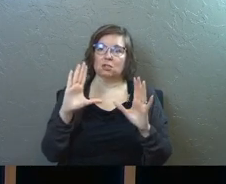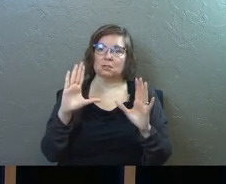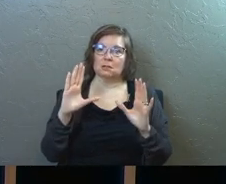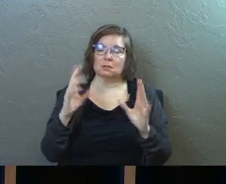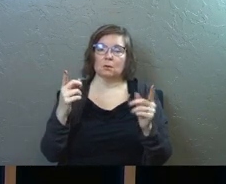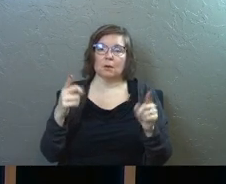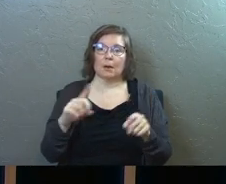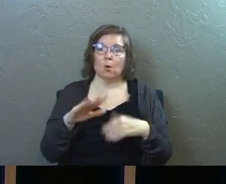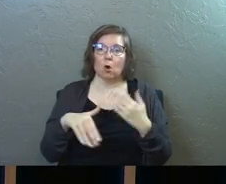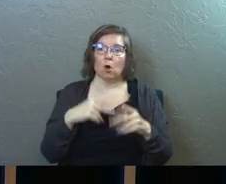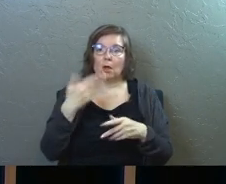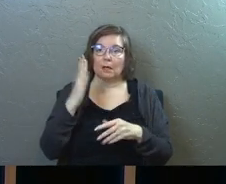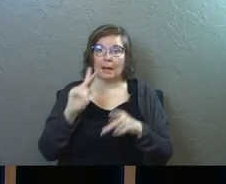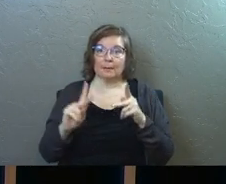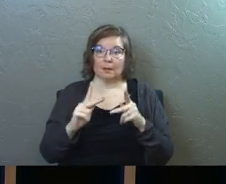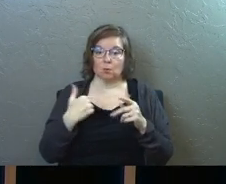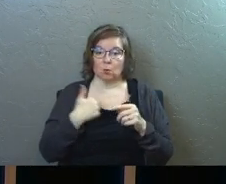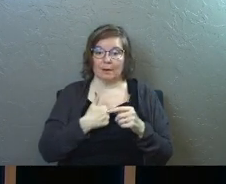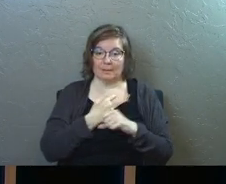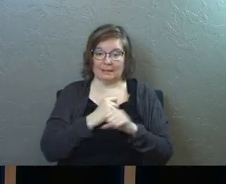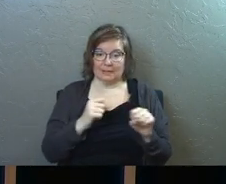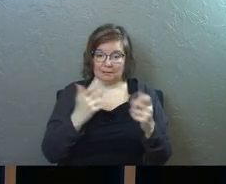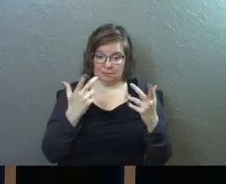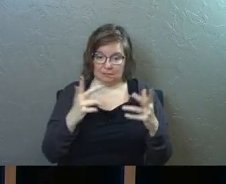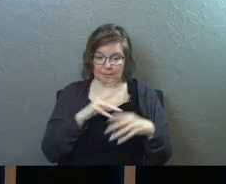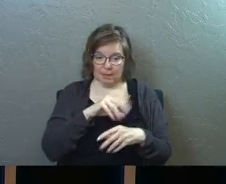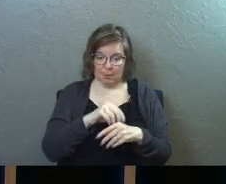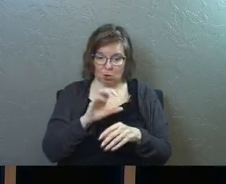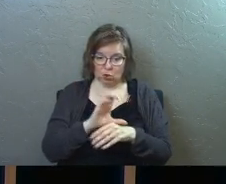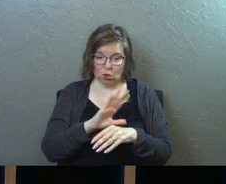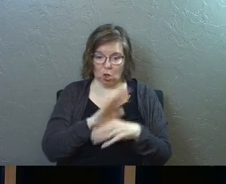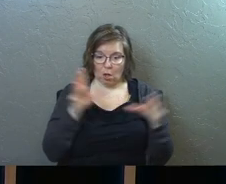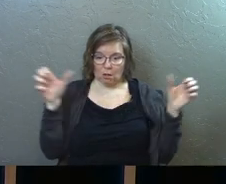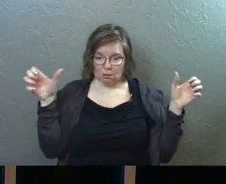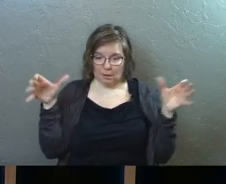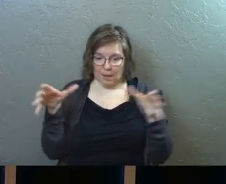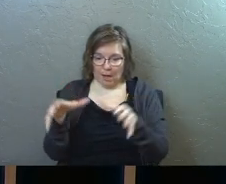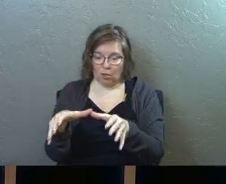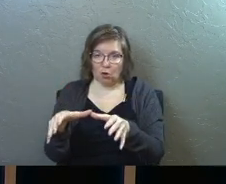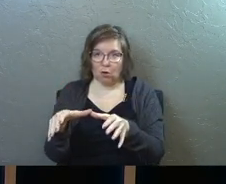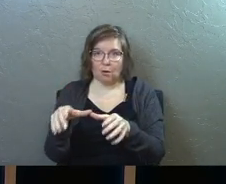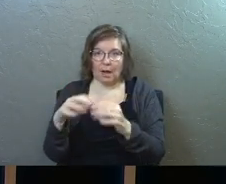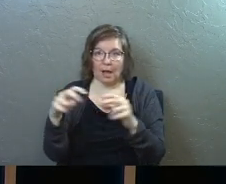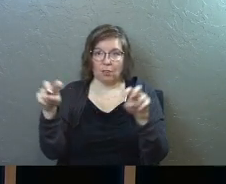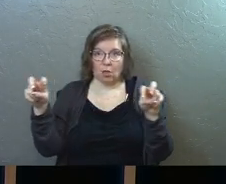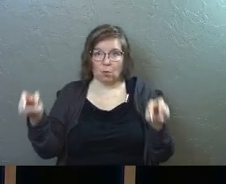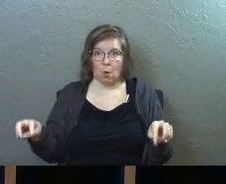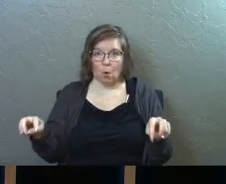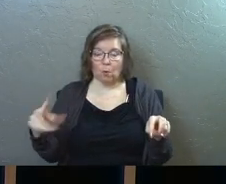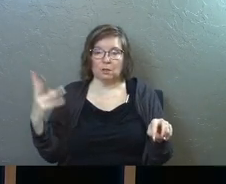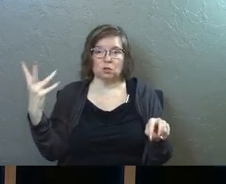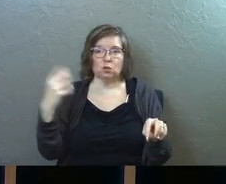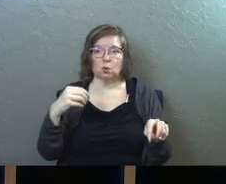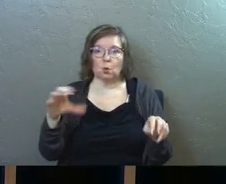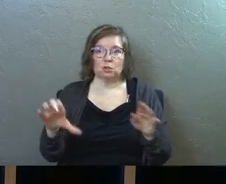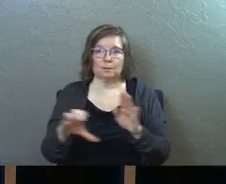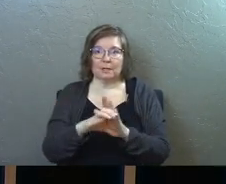it imagines a scene where all God's people who've ever been saved ever been part of the church they all gather around the throne and it's this gorgeous